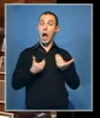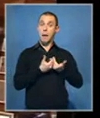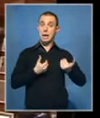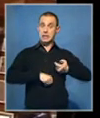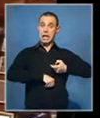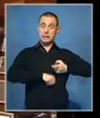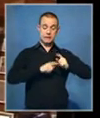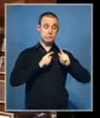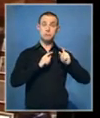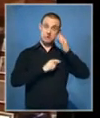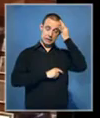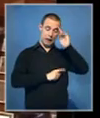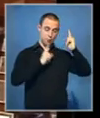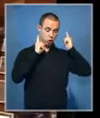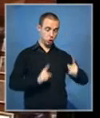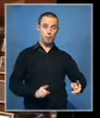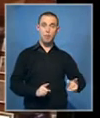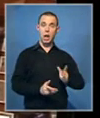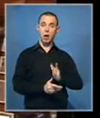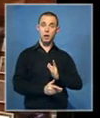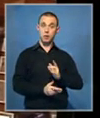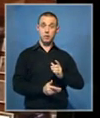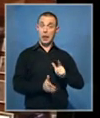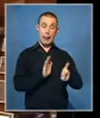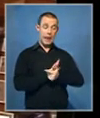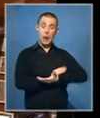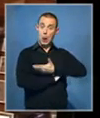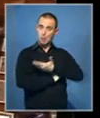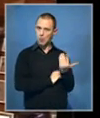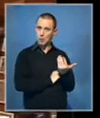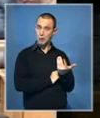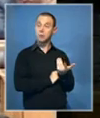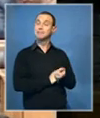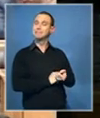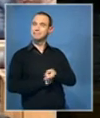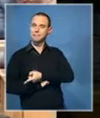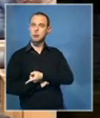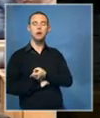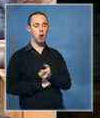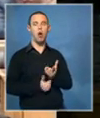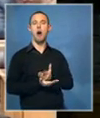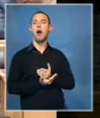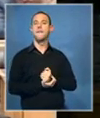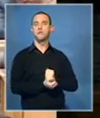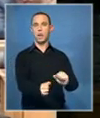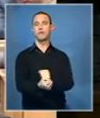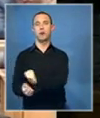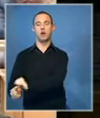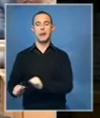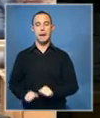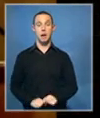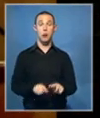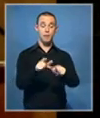The day that changed South Africa's political landscape, the release of eight political giants, they were accused of prison and sentenced to live